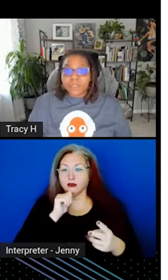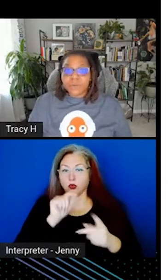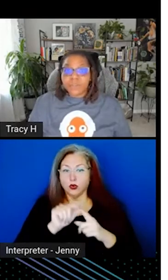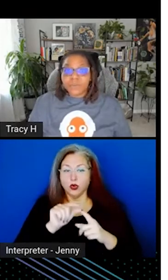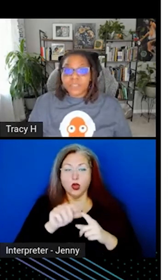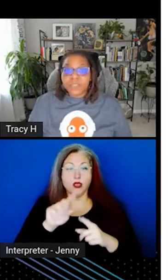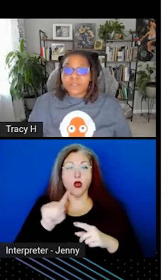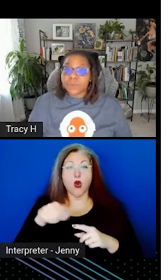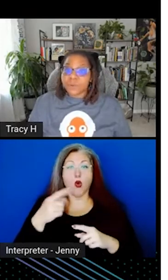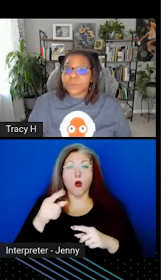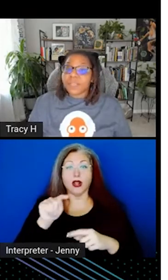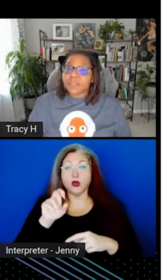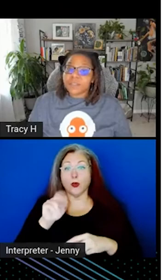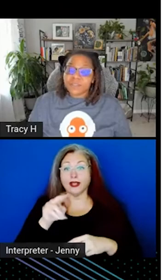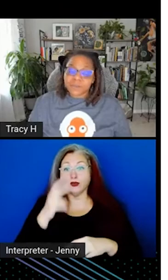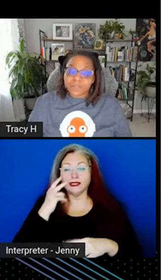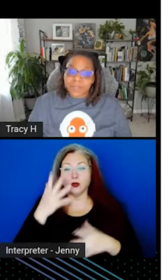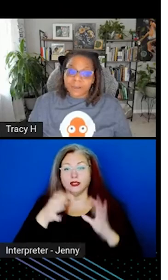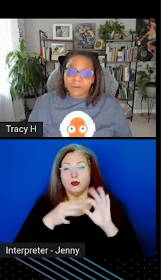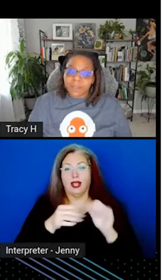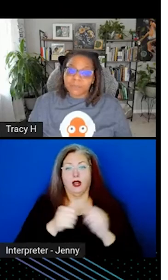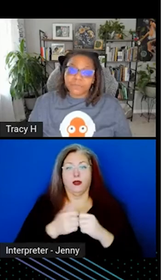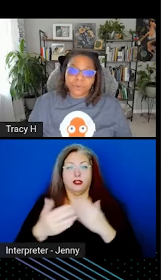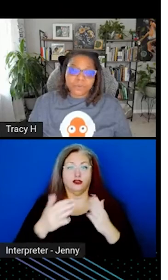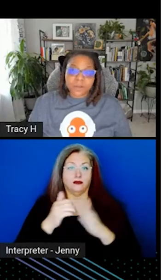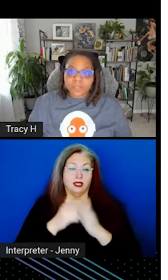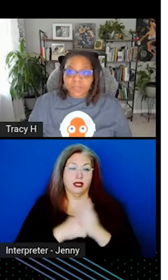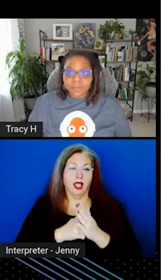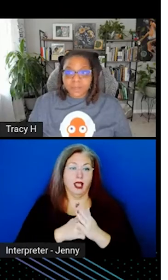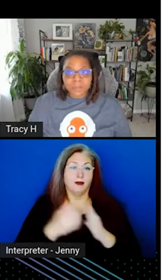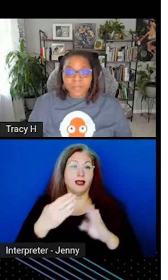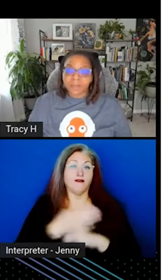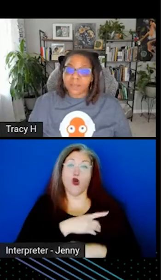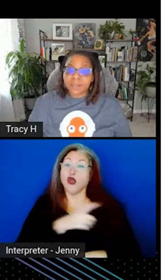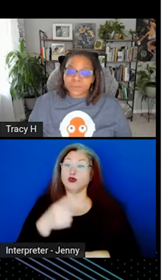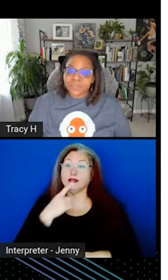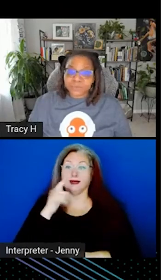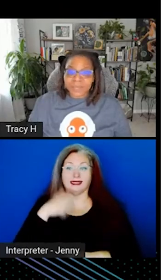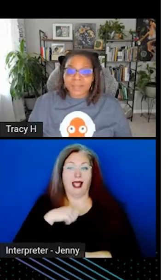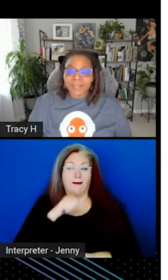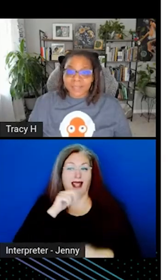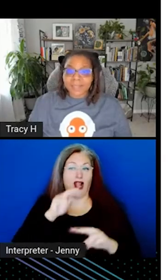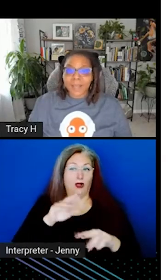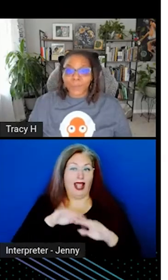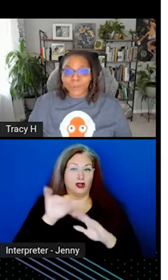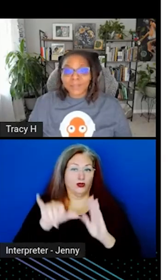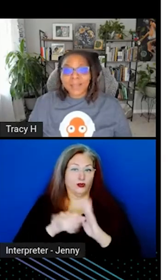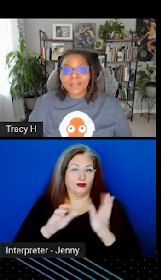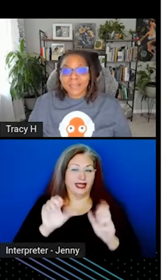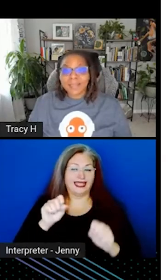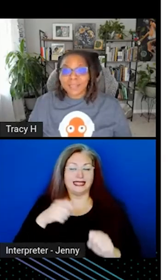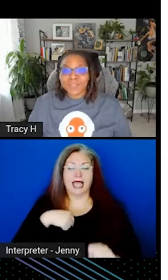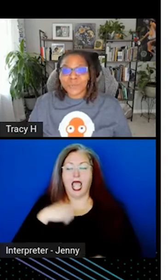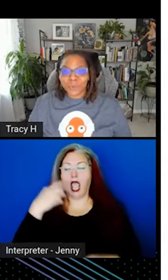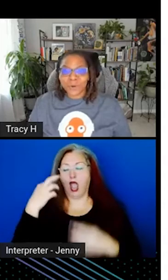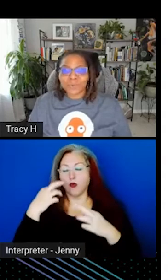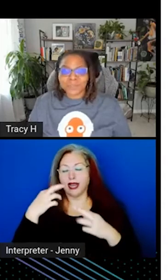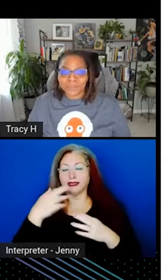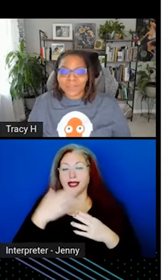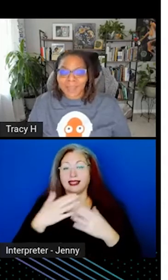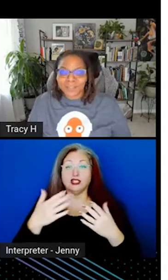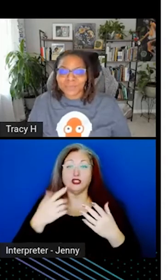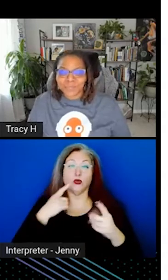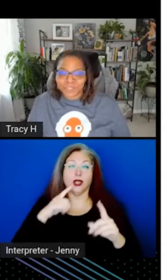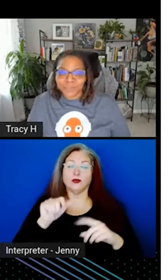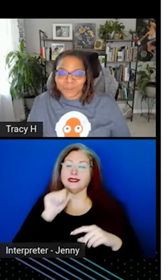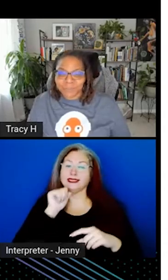only token you see is the one related to the service account. And before you all say it, because I'm not looking at YouTube chat, yes, I realized getting things to work was never